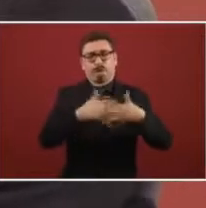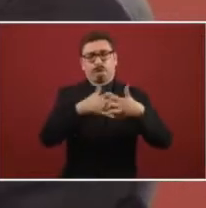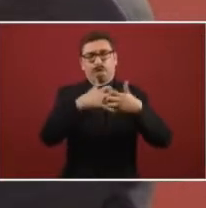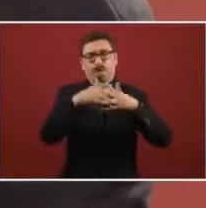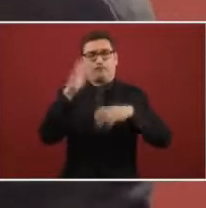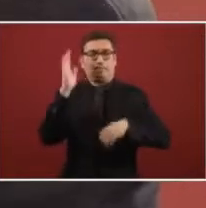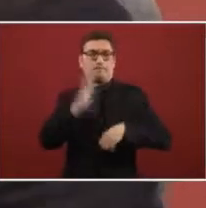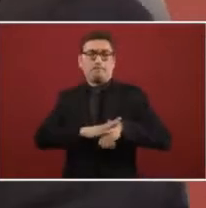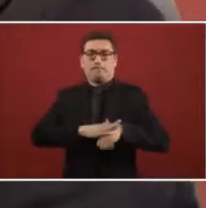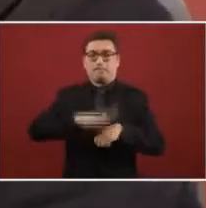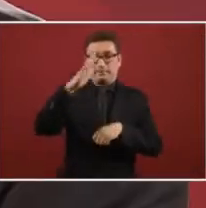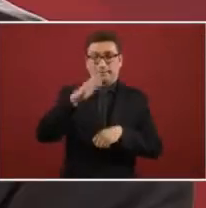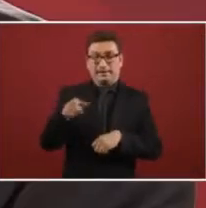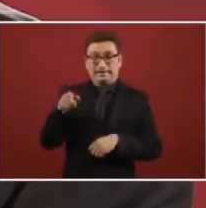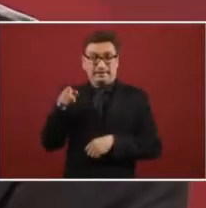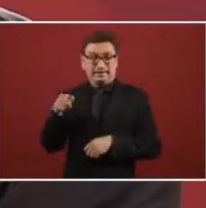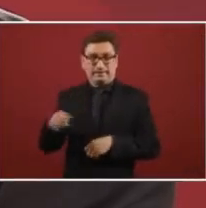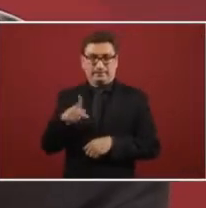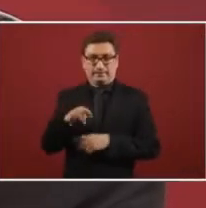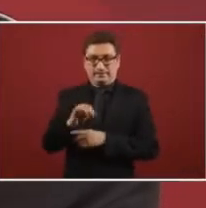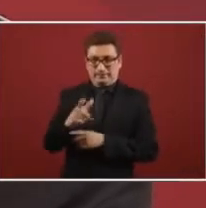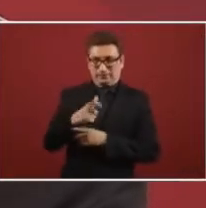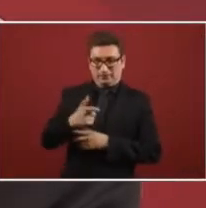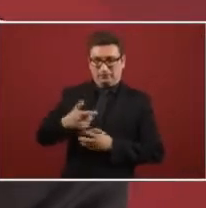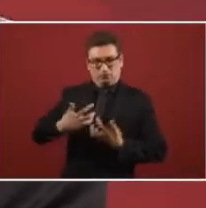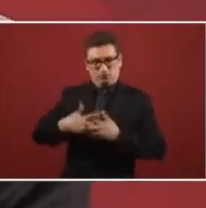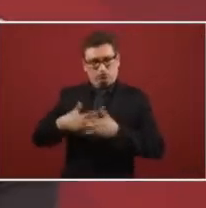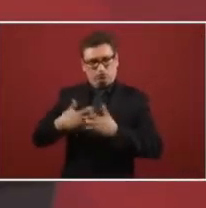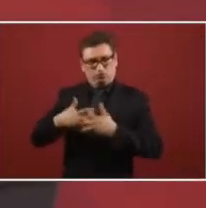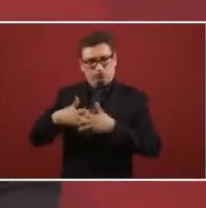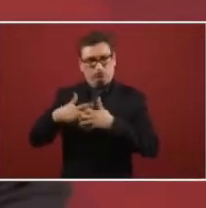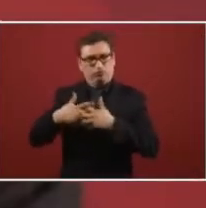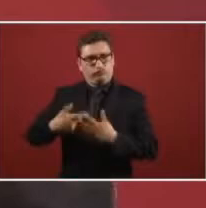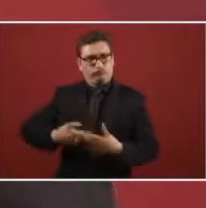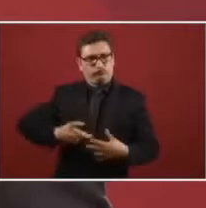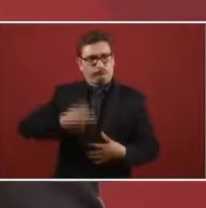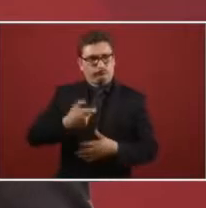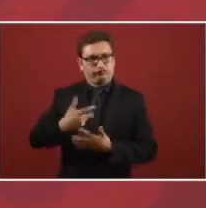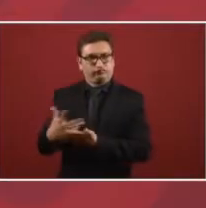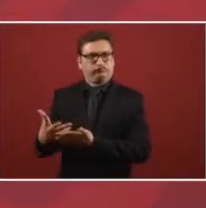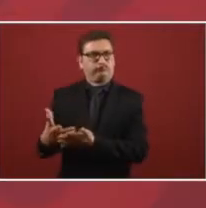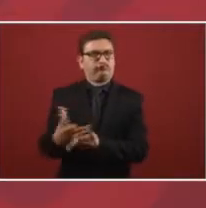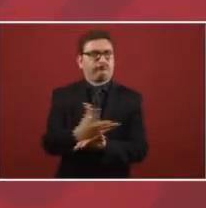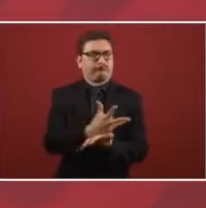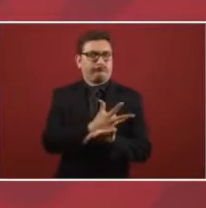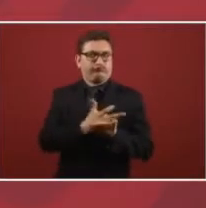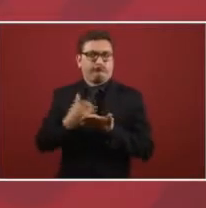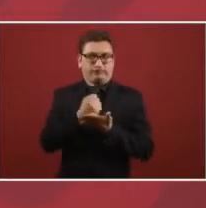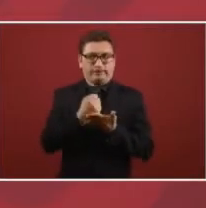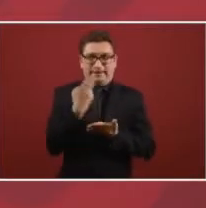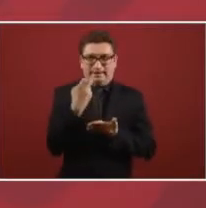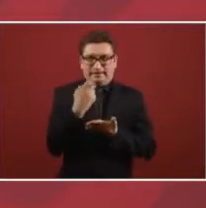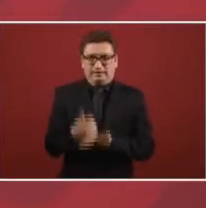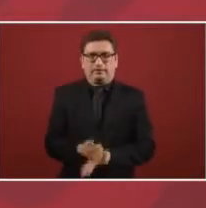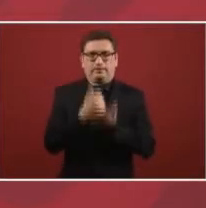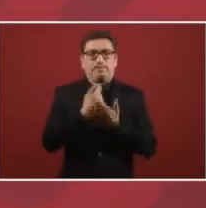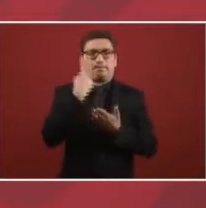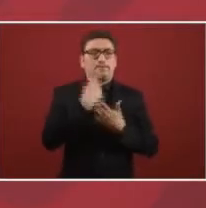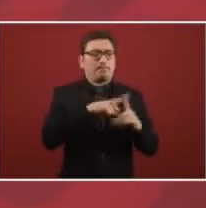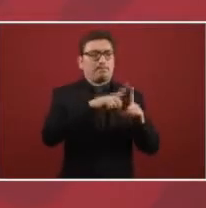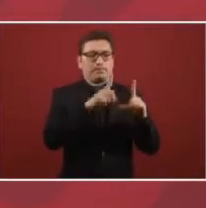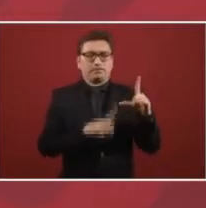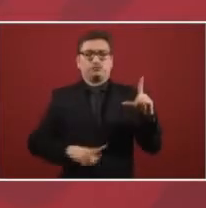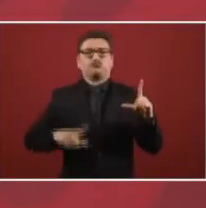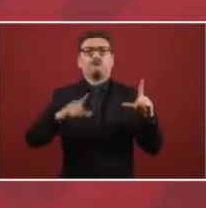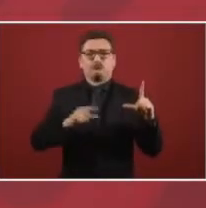the funds from Pemex will help us to finance the national development